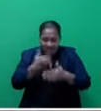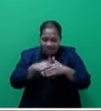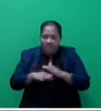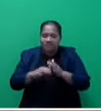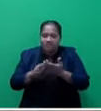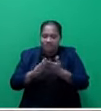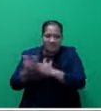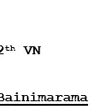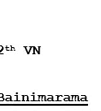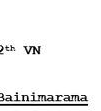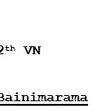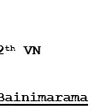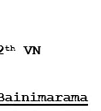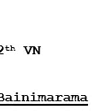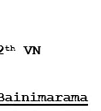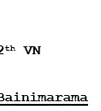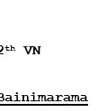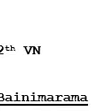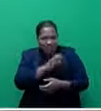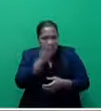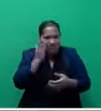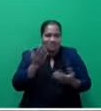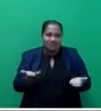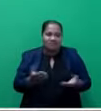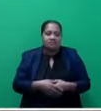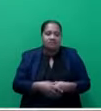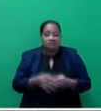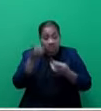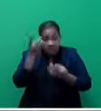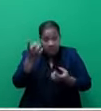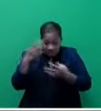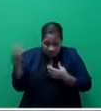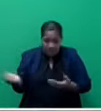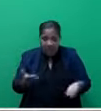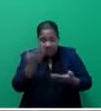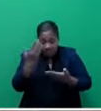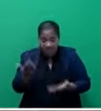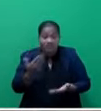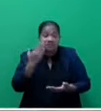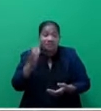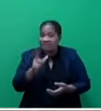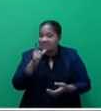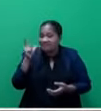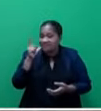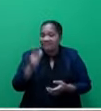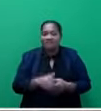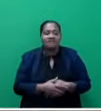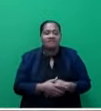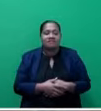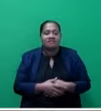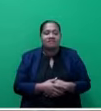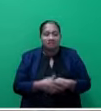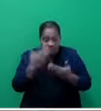sir. I also refer to the information provided by the Honourable Minister